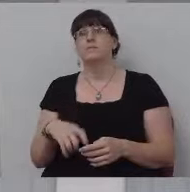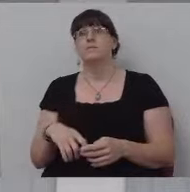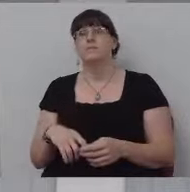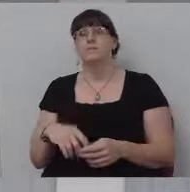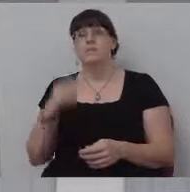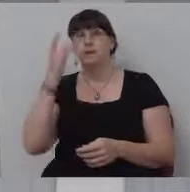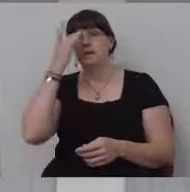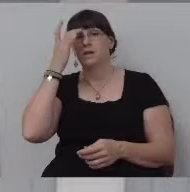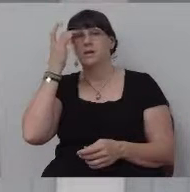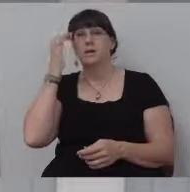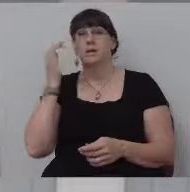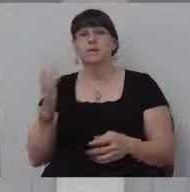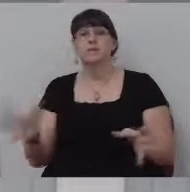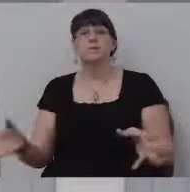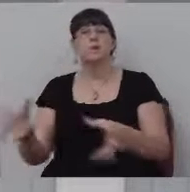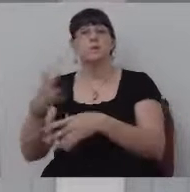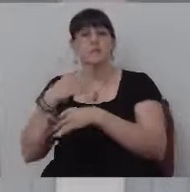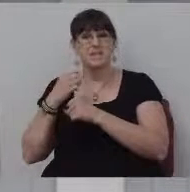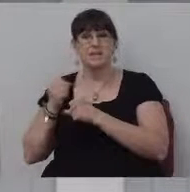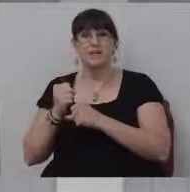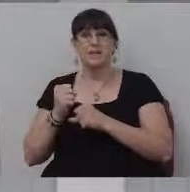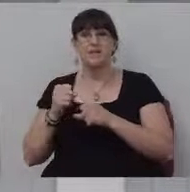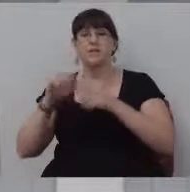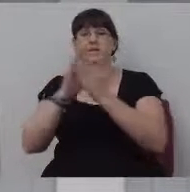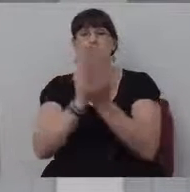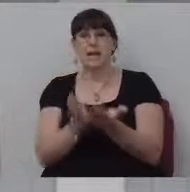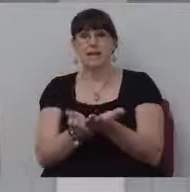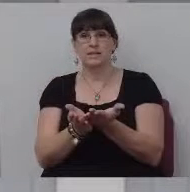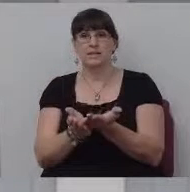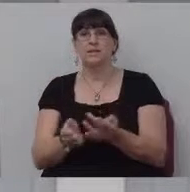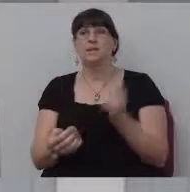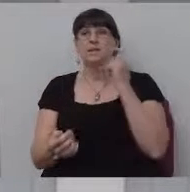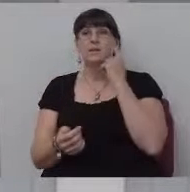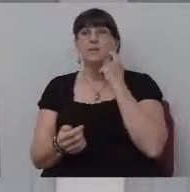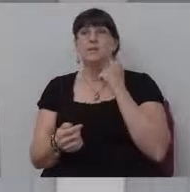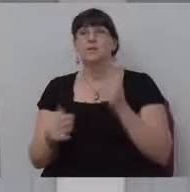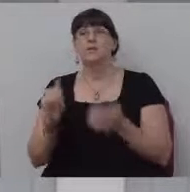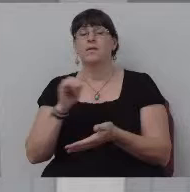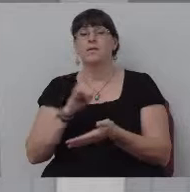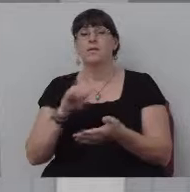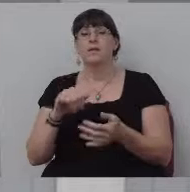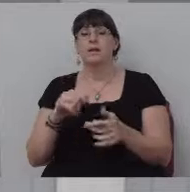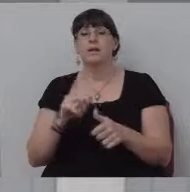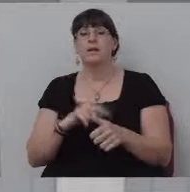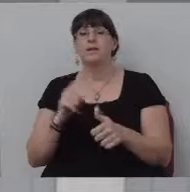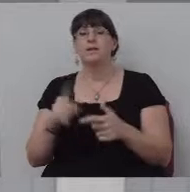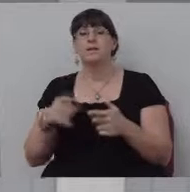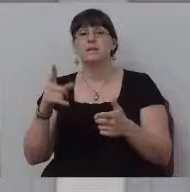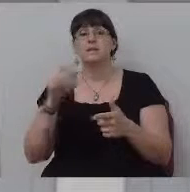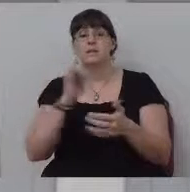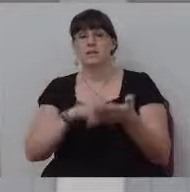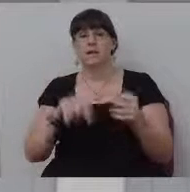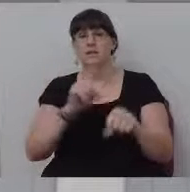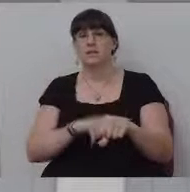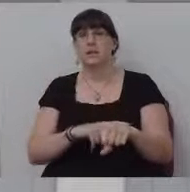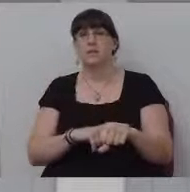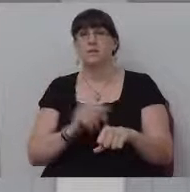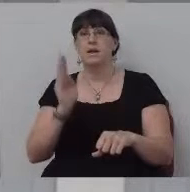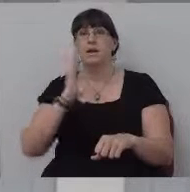receipt. Texas Receptus means received text. It was the text that, at that time, up until then, had been